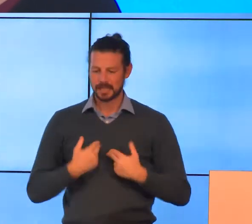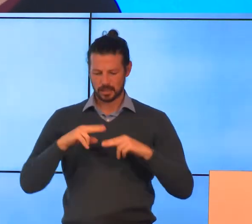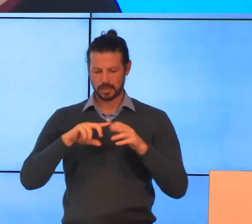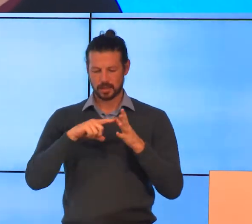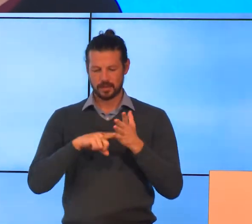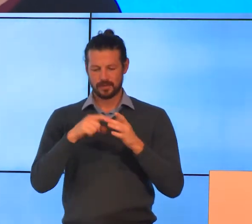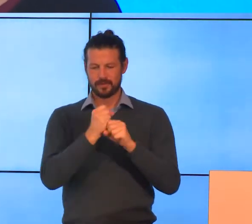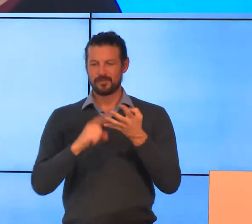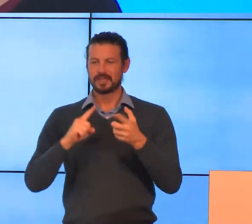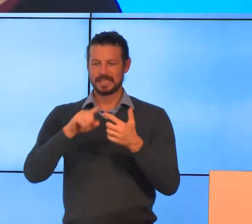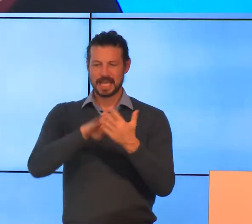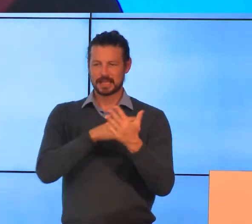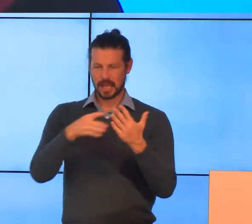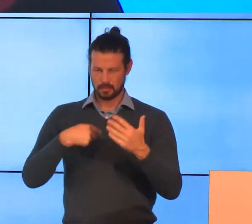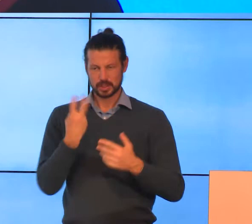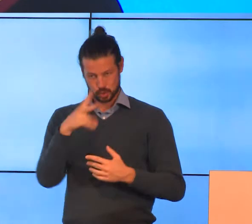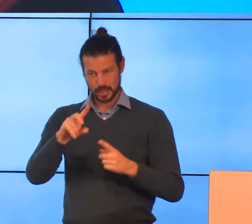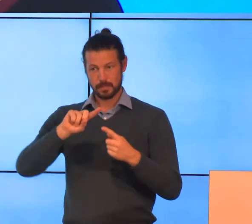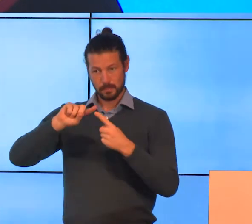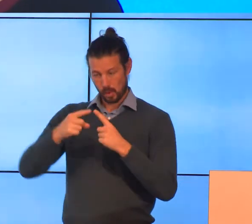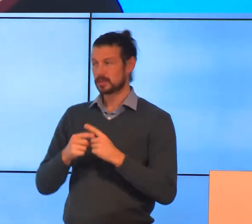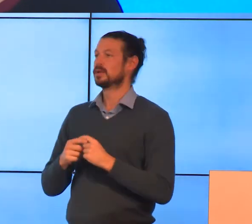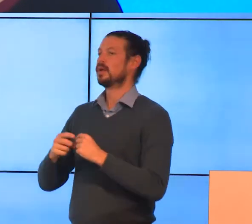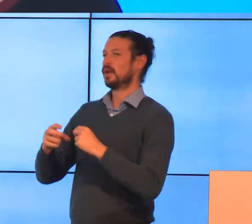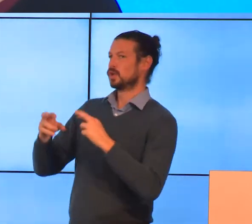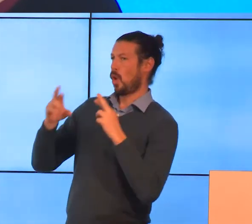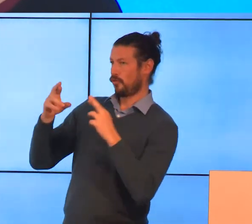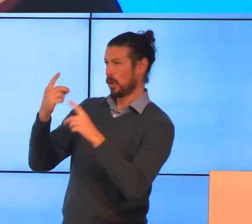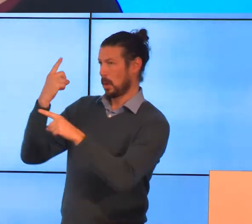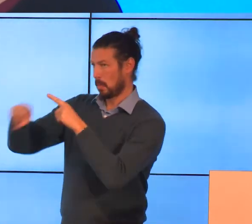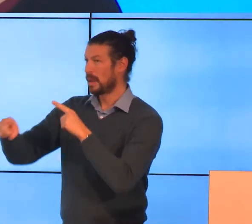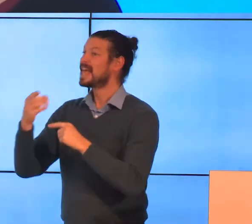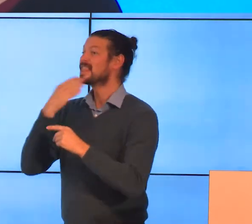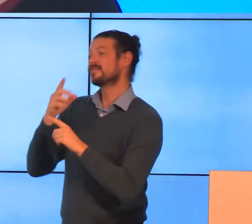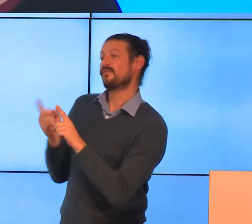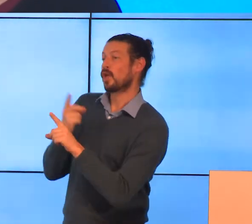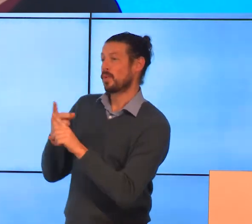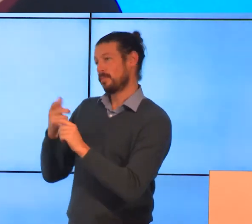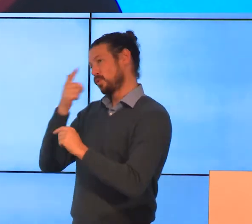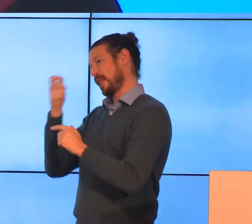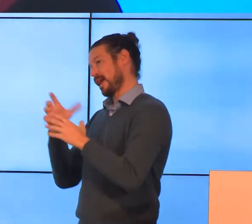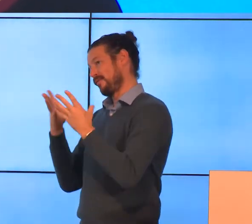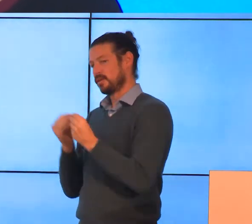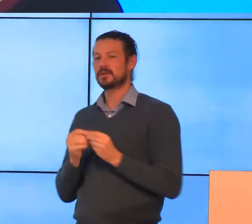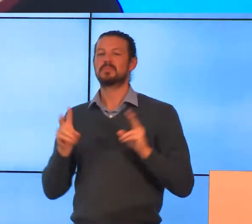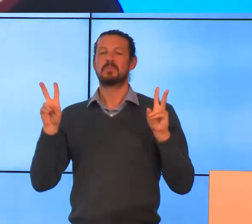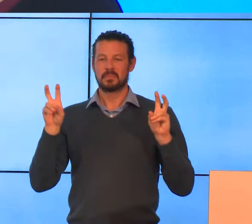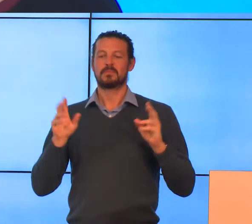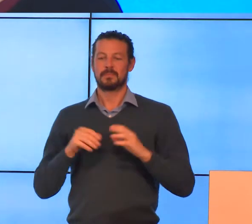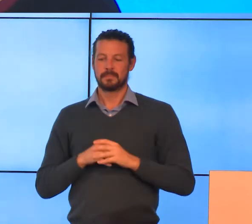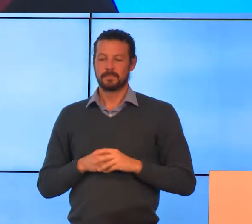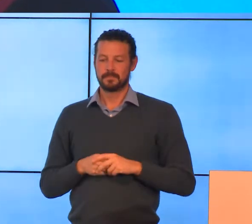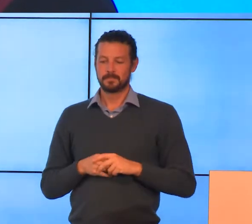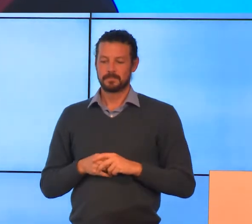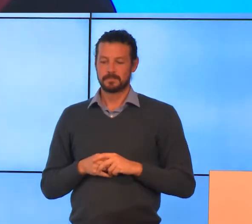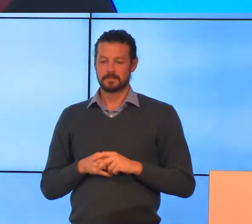this time I get through. Thanks for following up and good luck with everything. And I just want to say